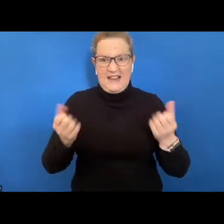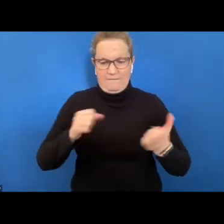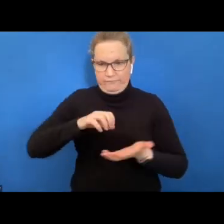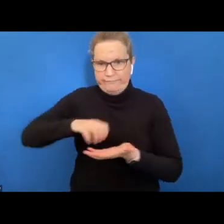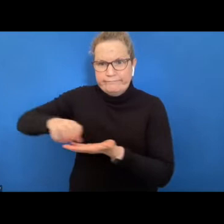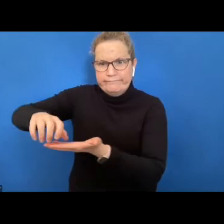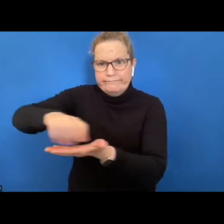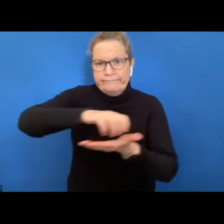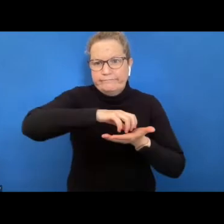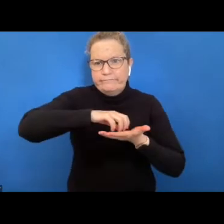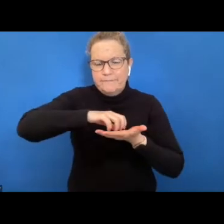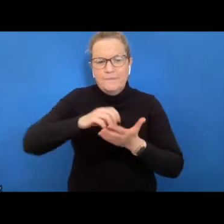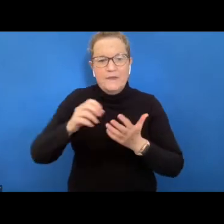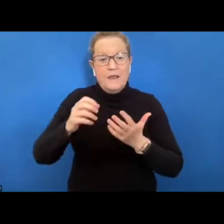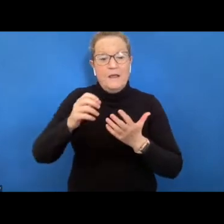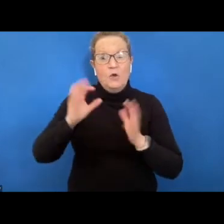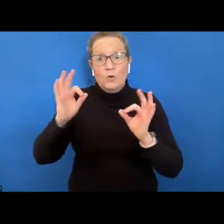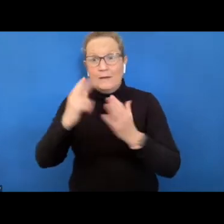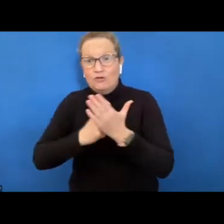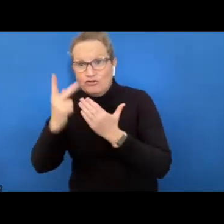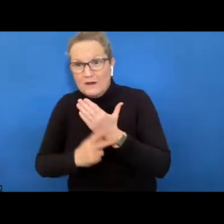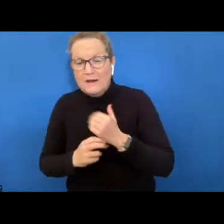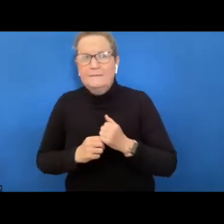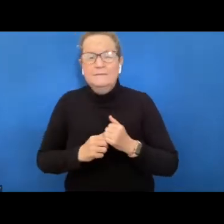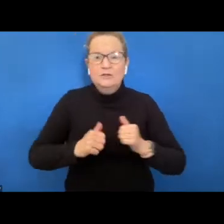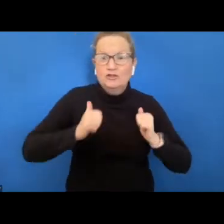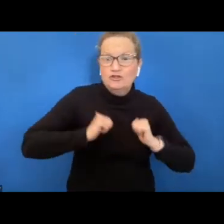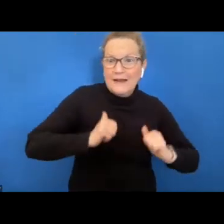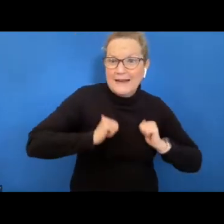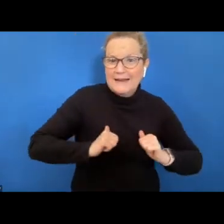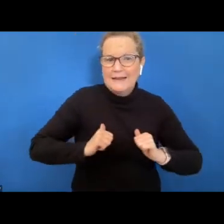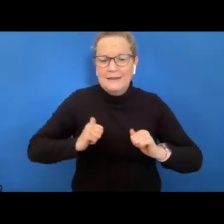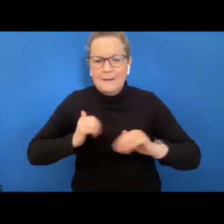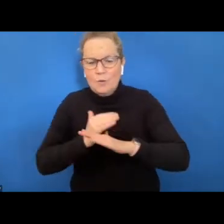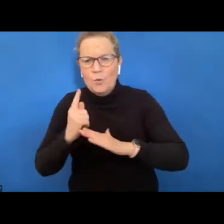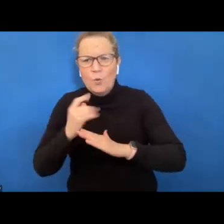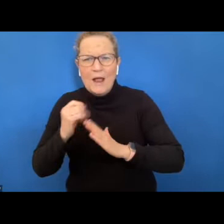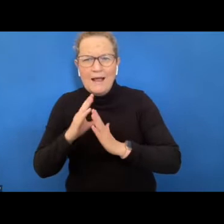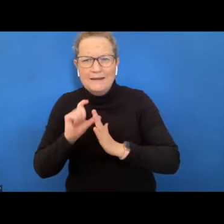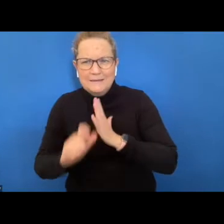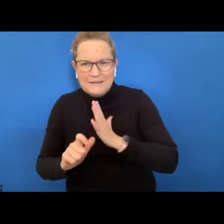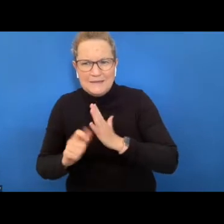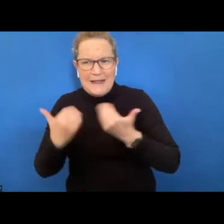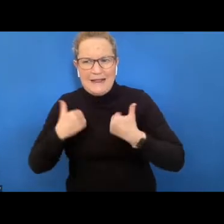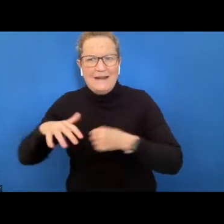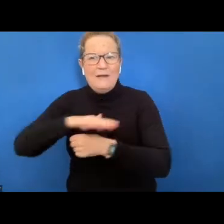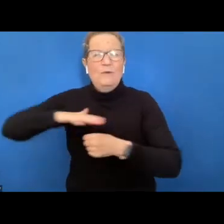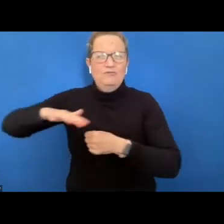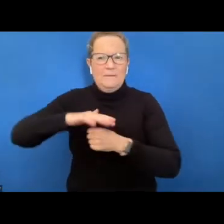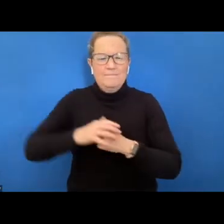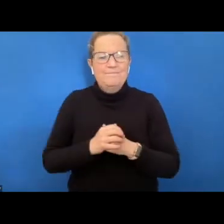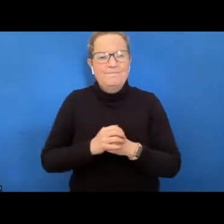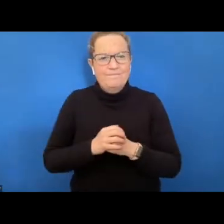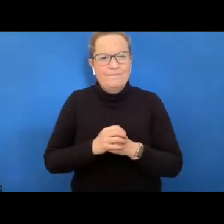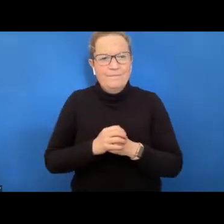as other unique programs and services supporting training and employment for people with living with disability in our community so the